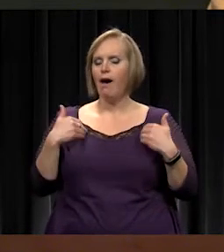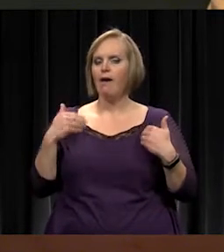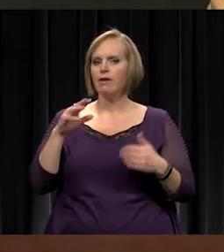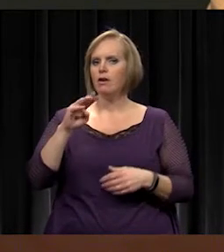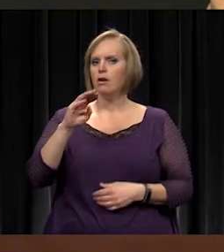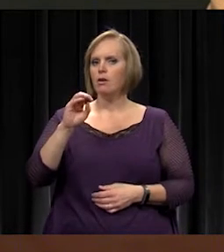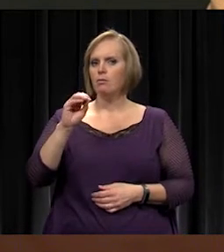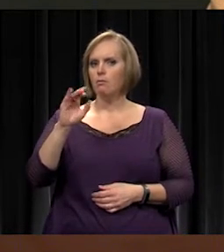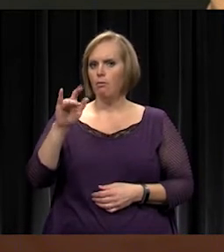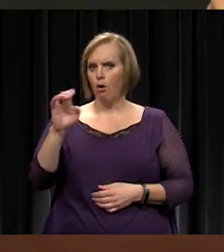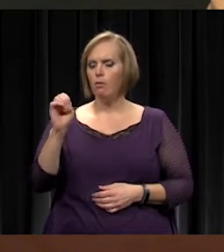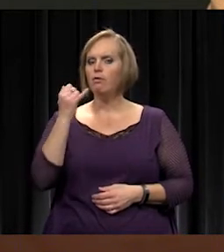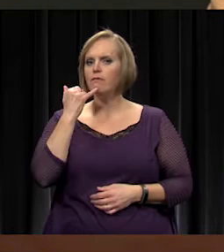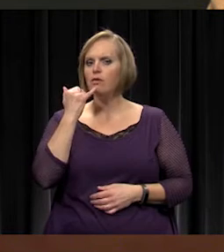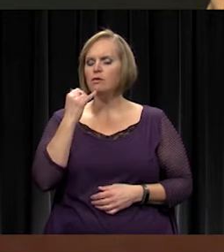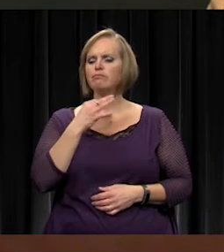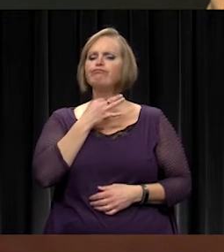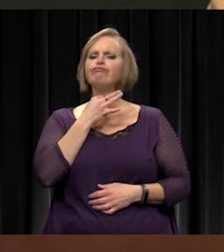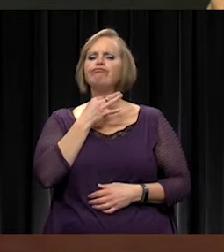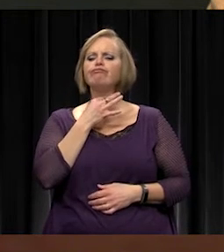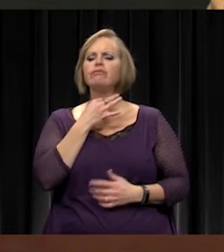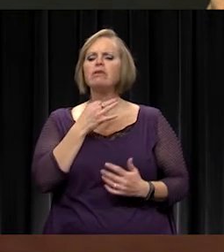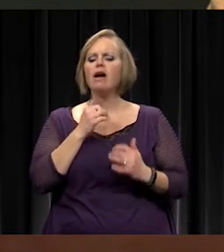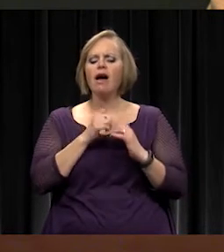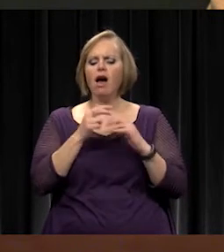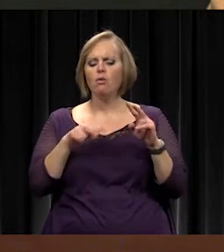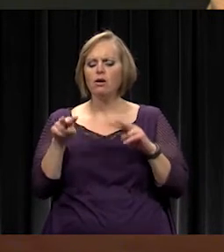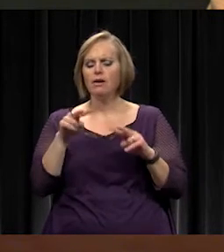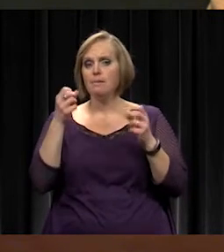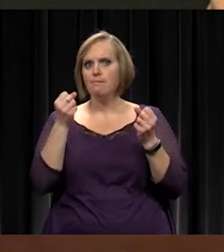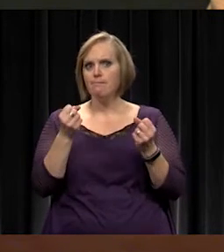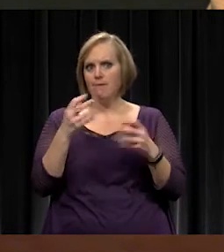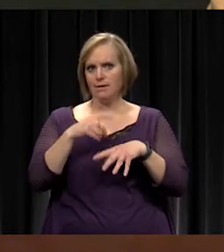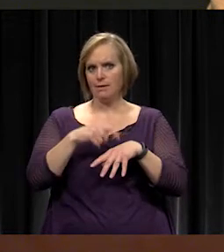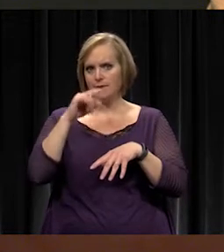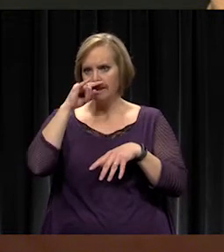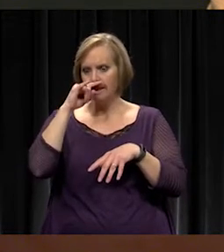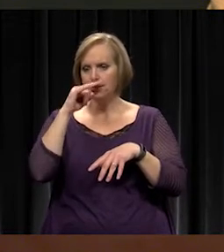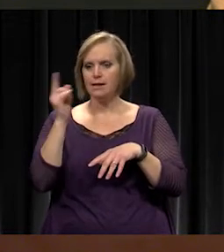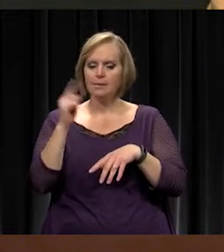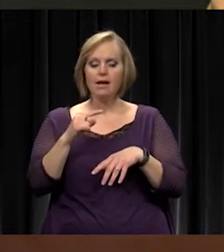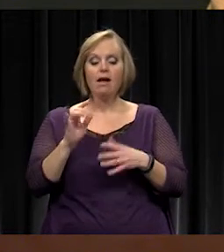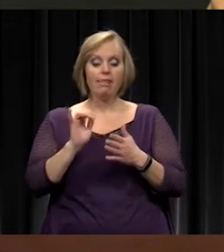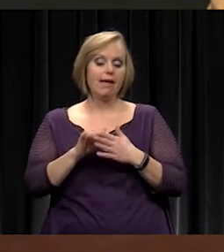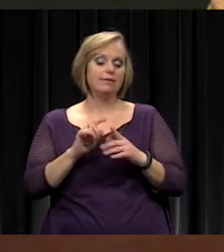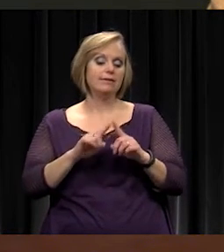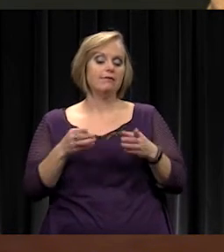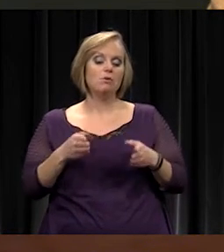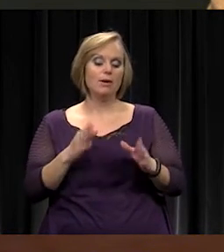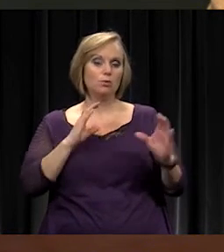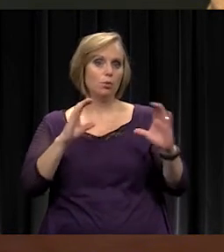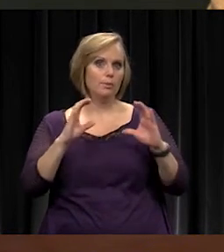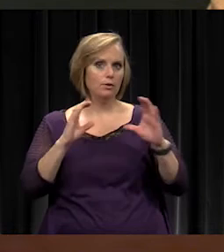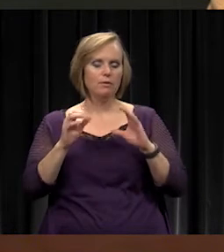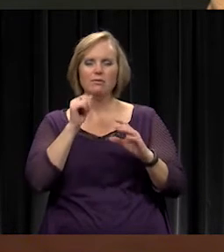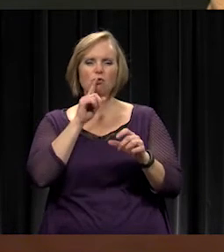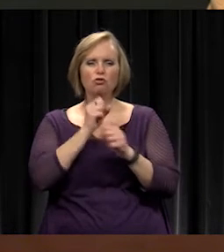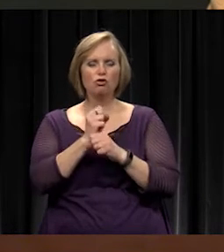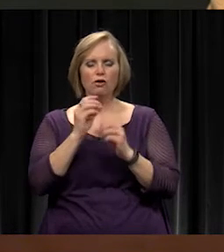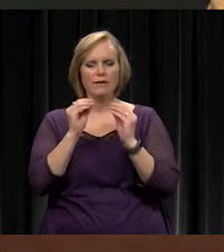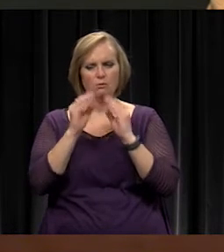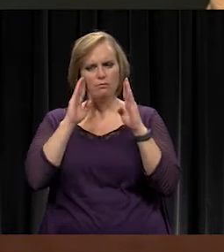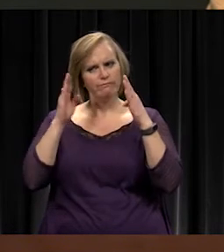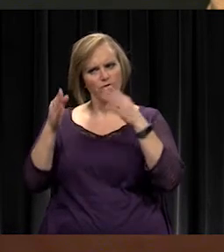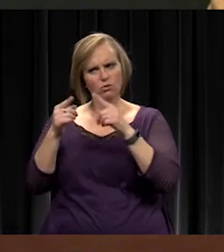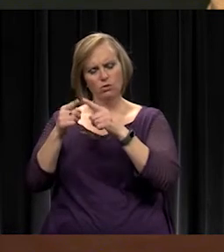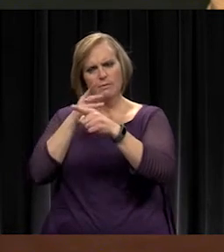I'm just kind of curious of where we're looking at this because a lot of times the kids come into school if this is a way to communicate. And I don't know if this is more direct towards the parents